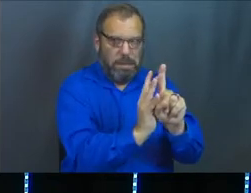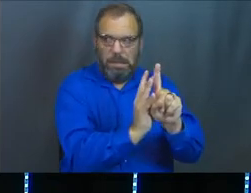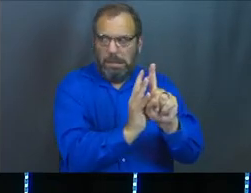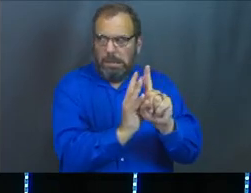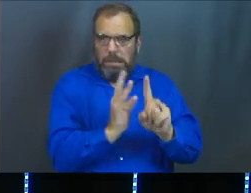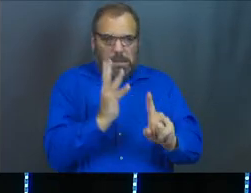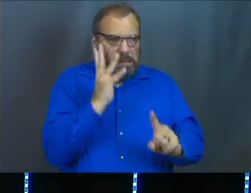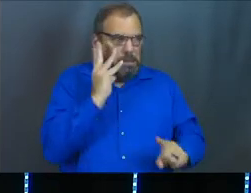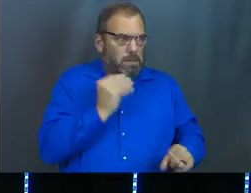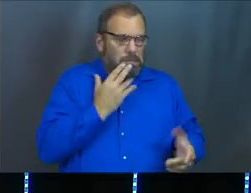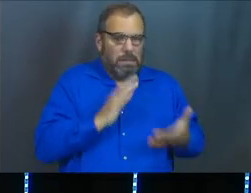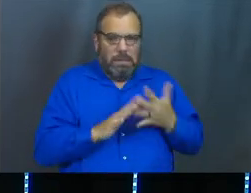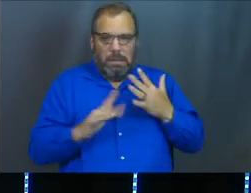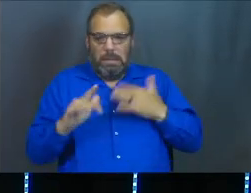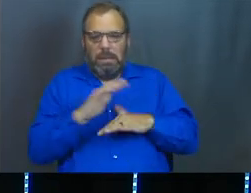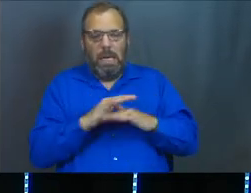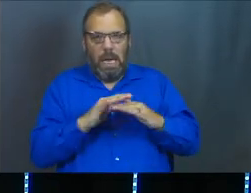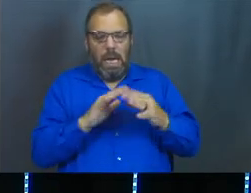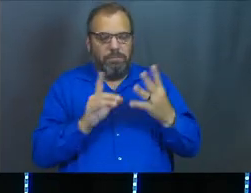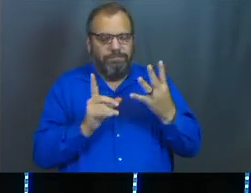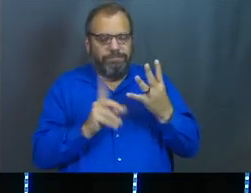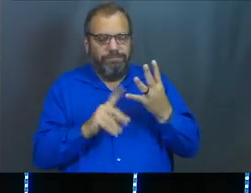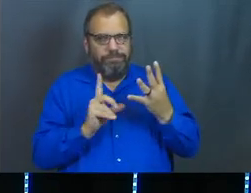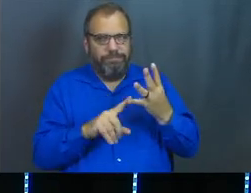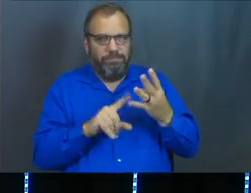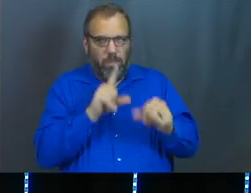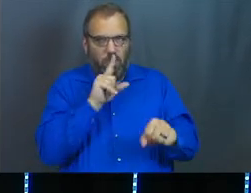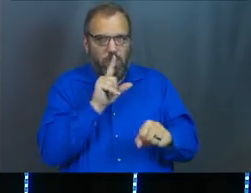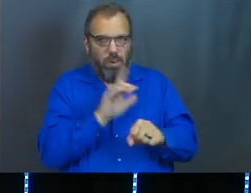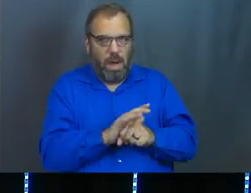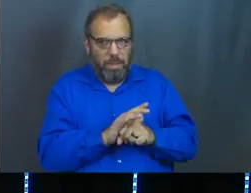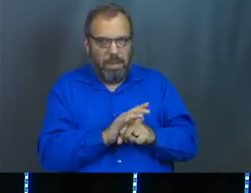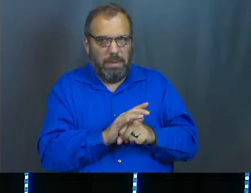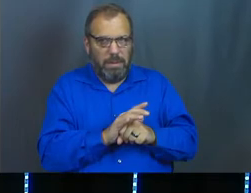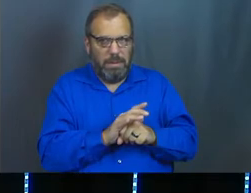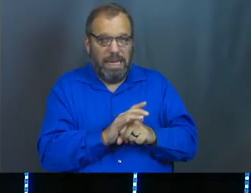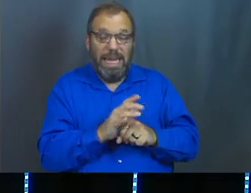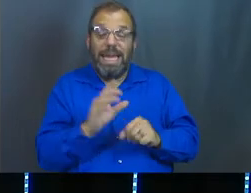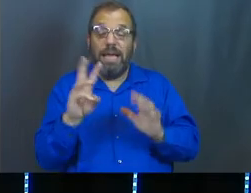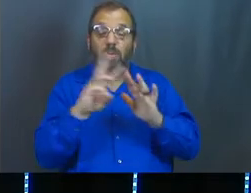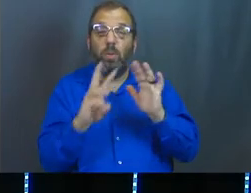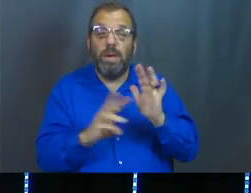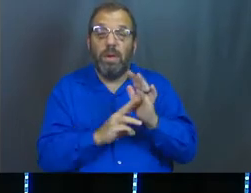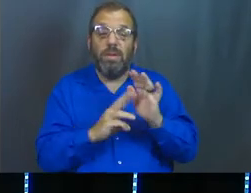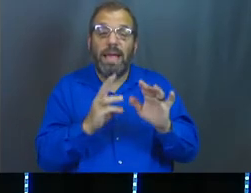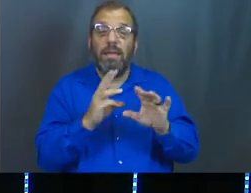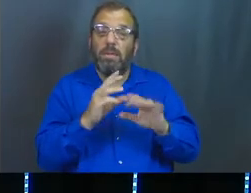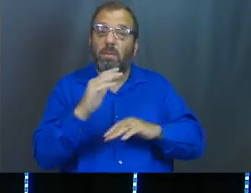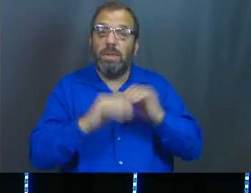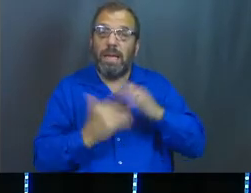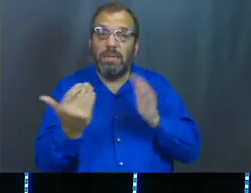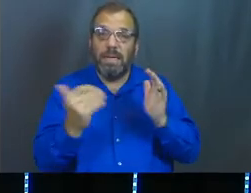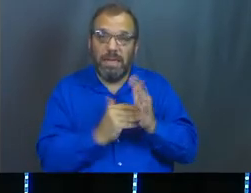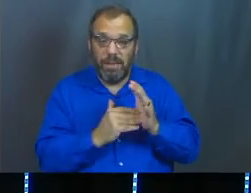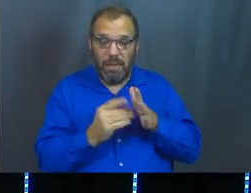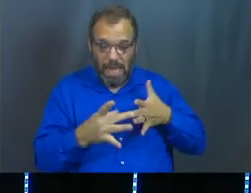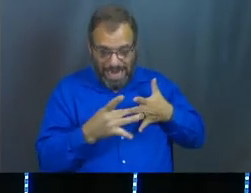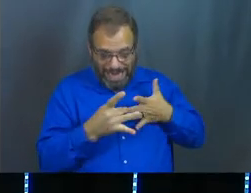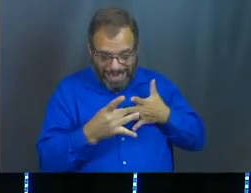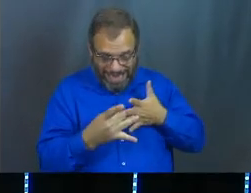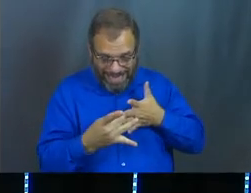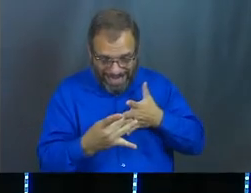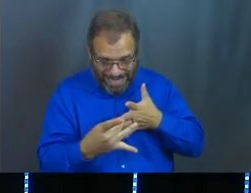we're given this promise that his redemptive will will ultimately lead us to a destination